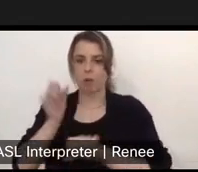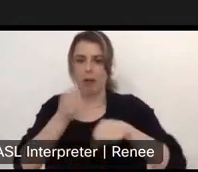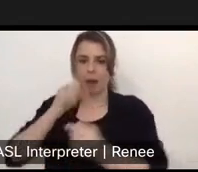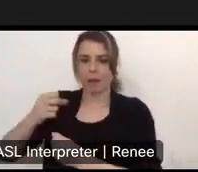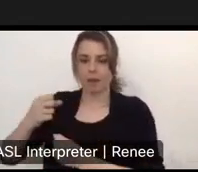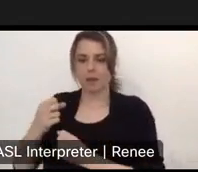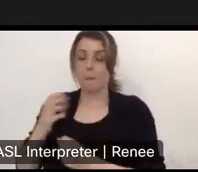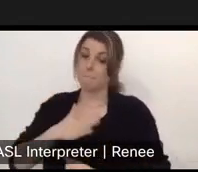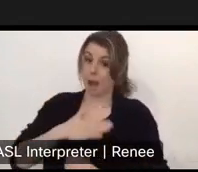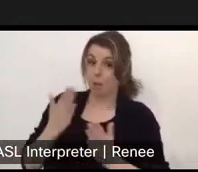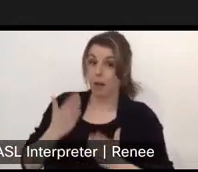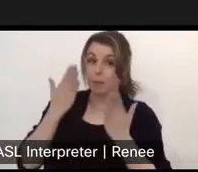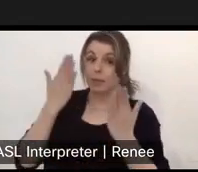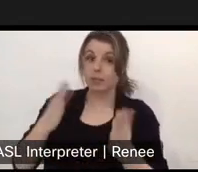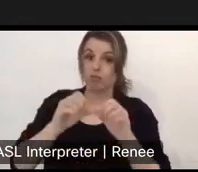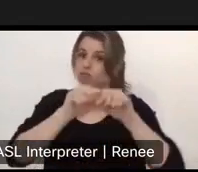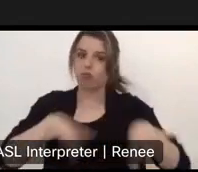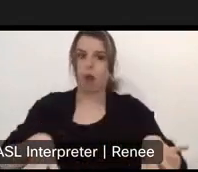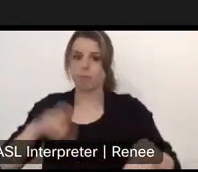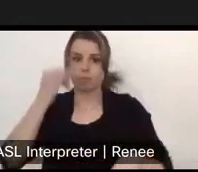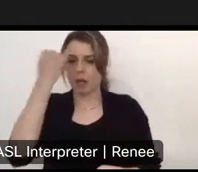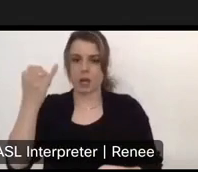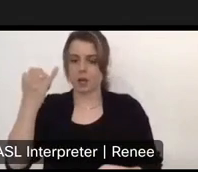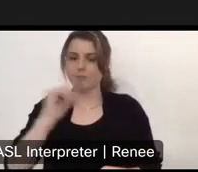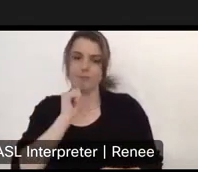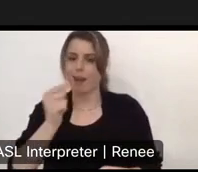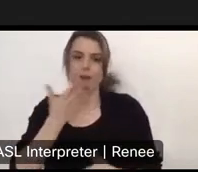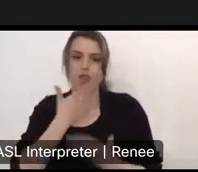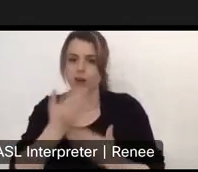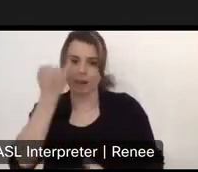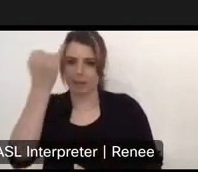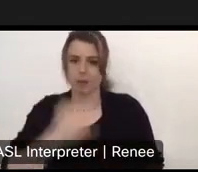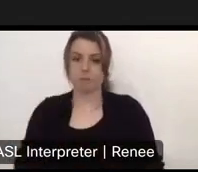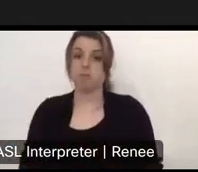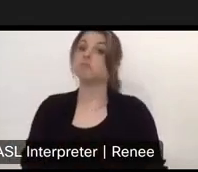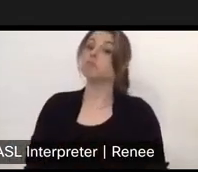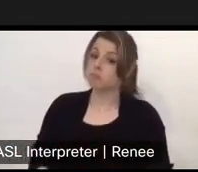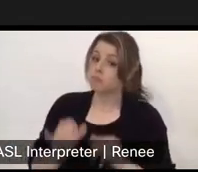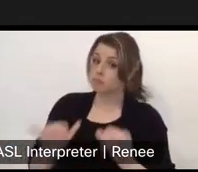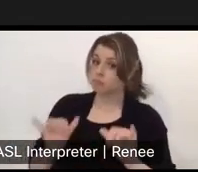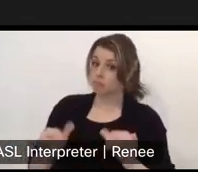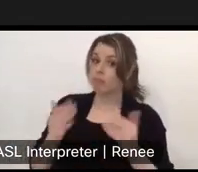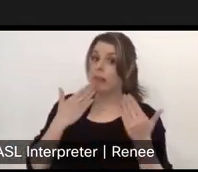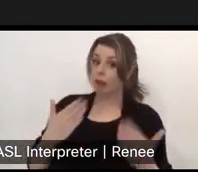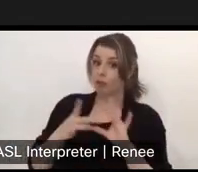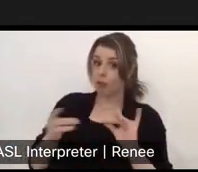My recommendation is to drop this idea completely. will not hold up. Thank you for that comment. our, our legal counsel has